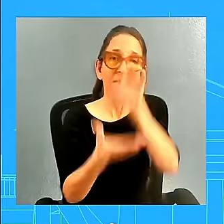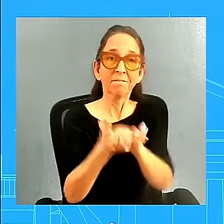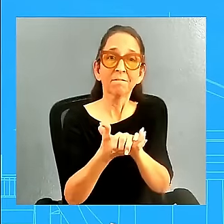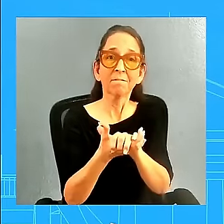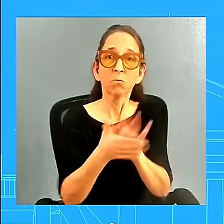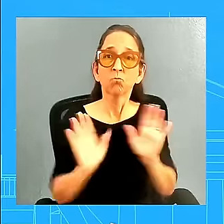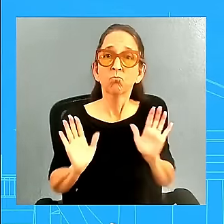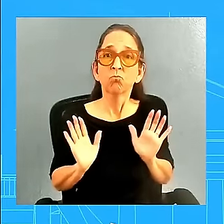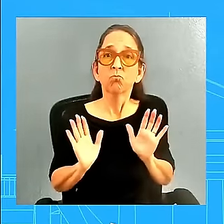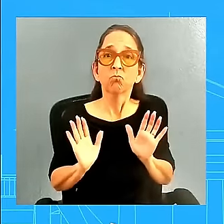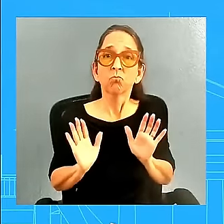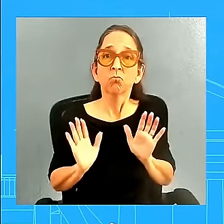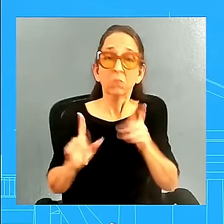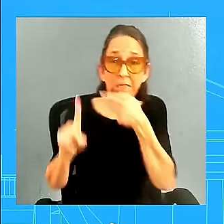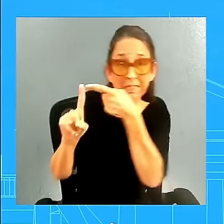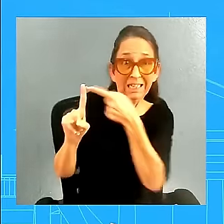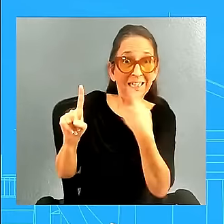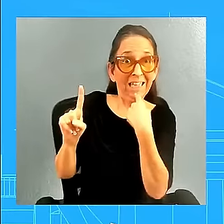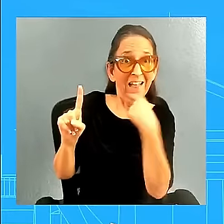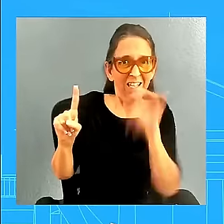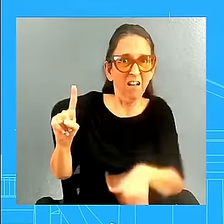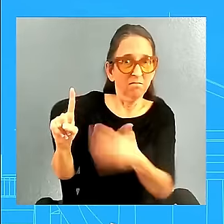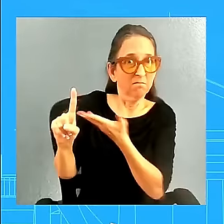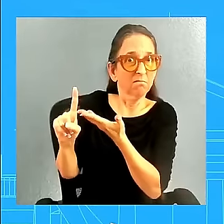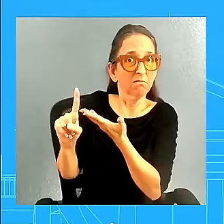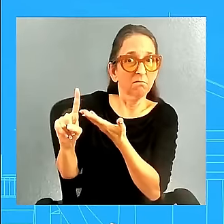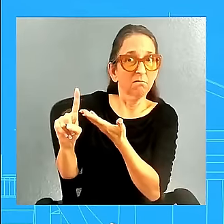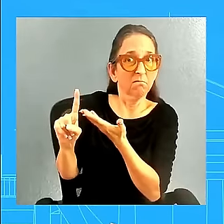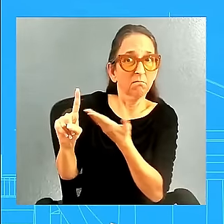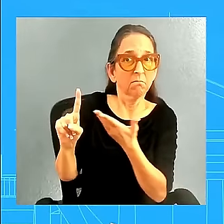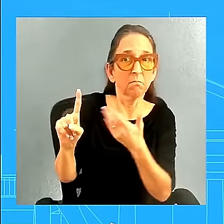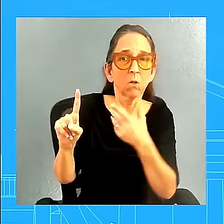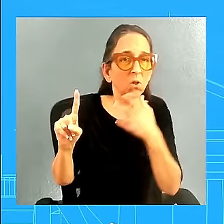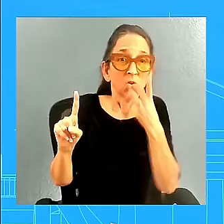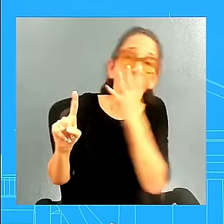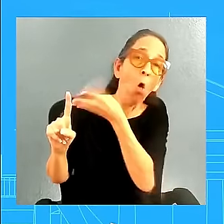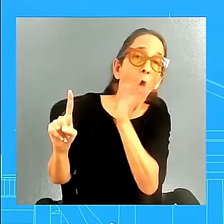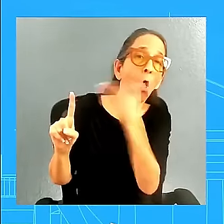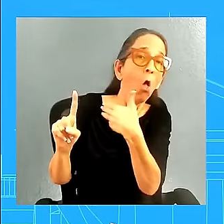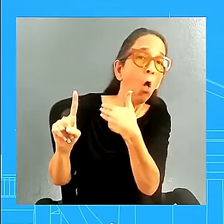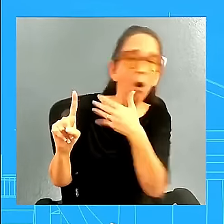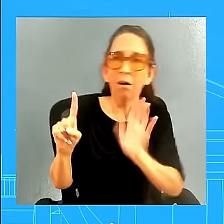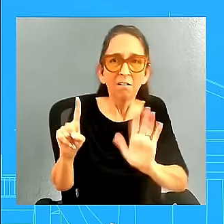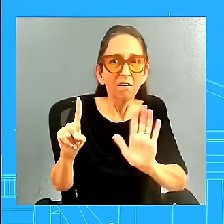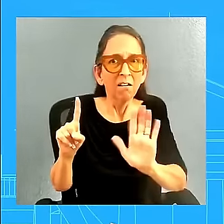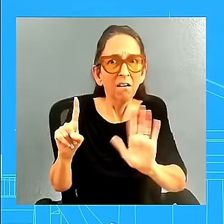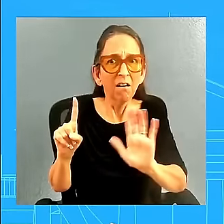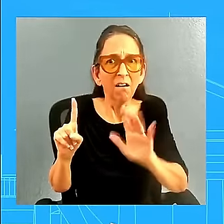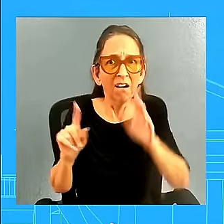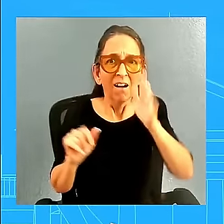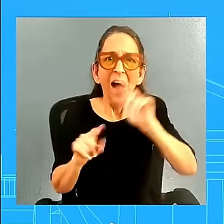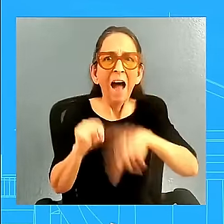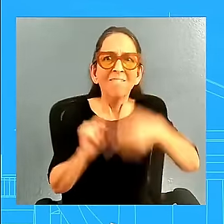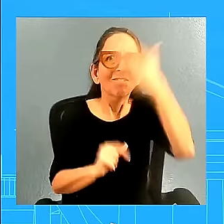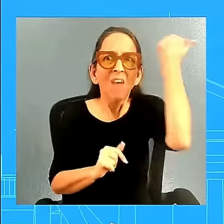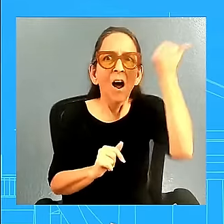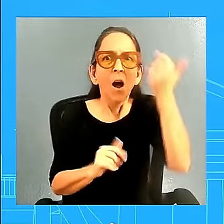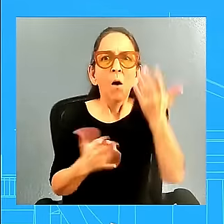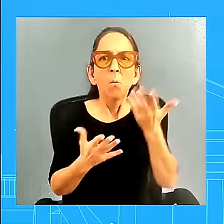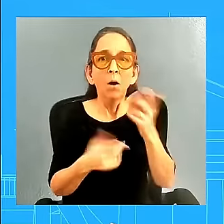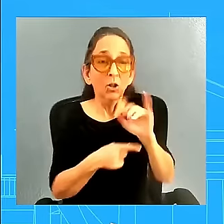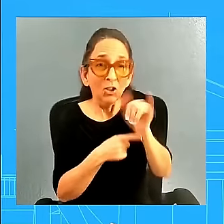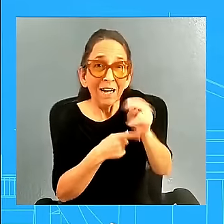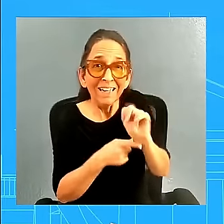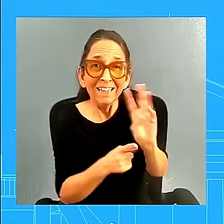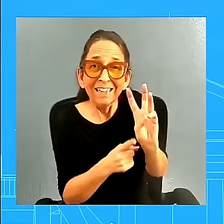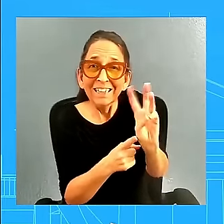Uh, and we cannot ignore or forget what happened on January 6th, 2021. That is